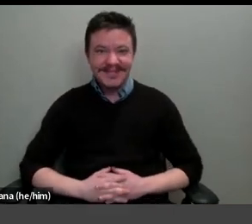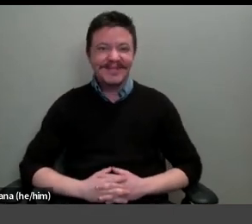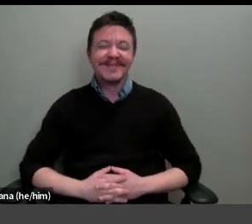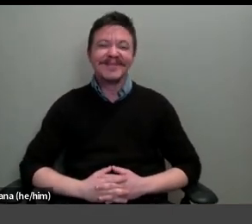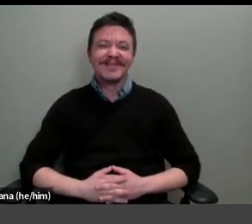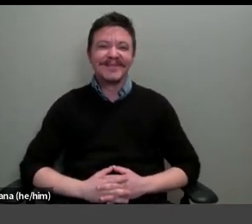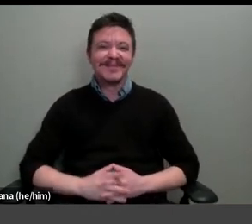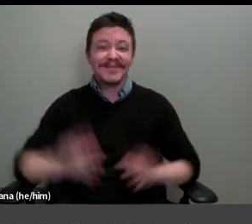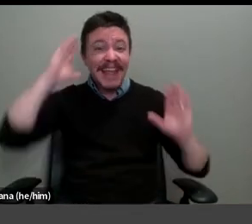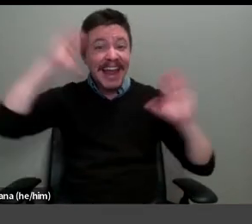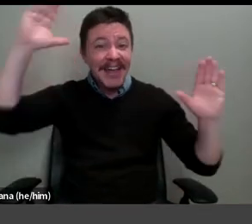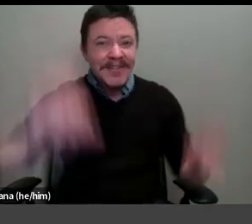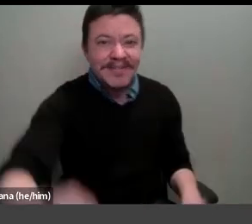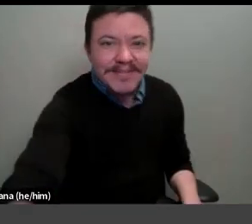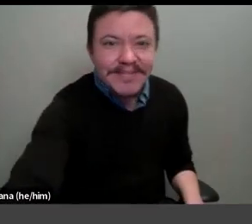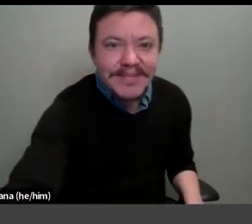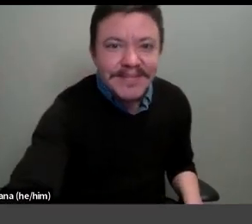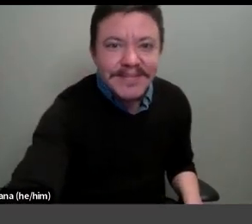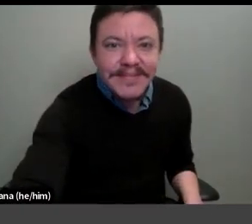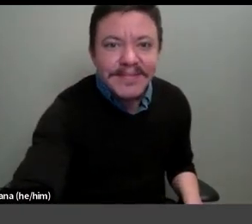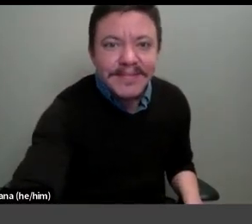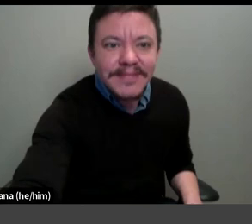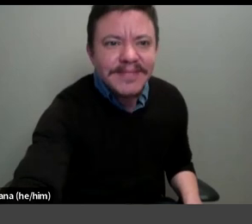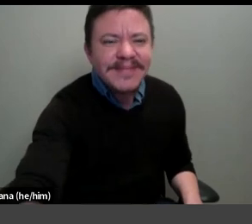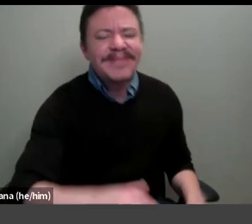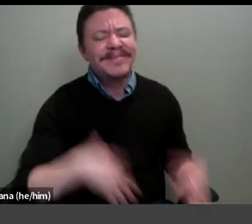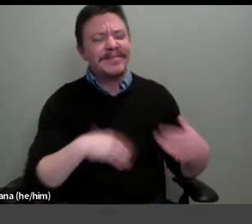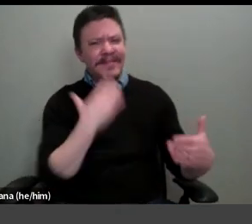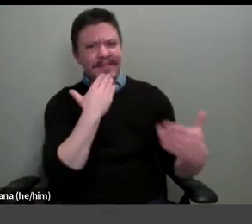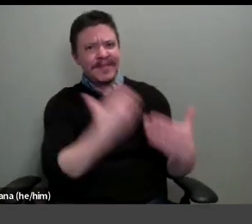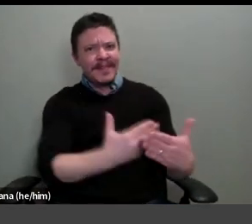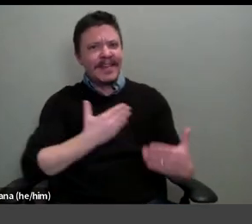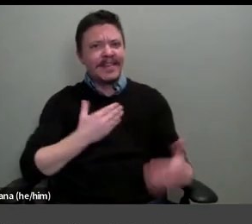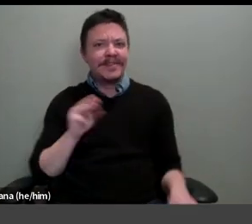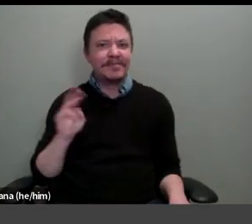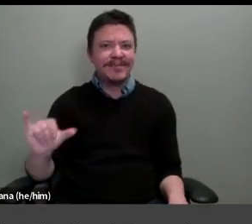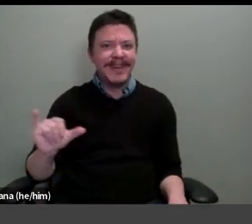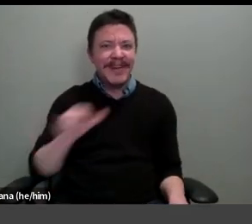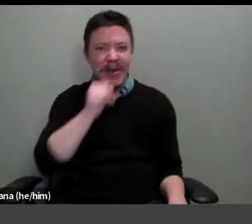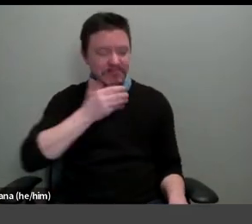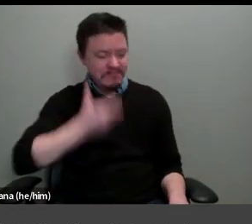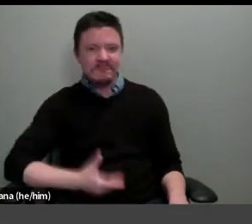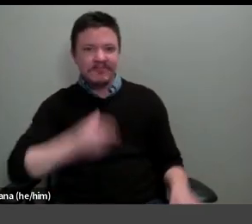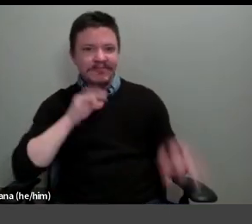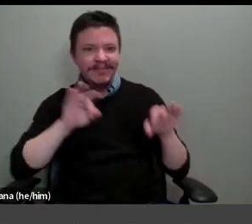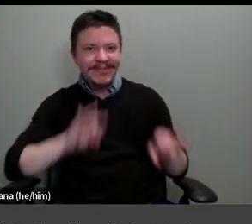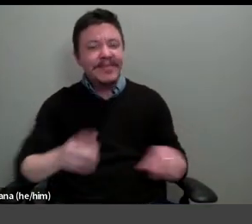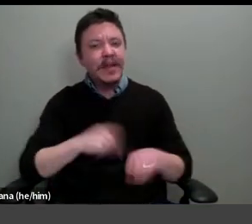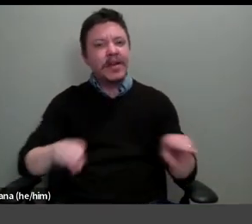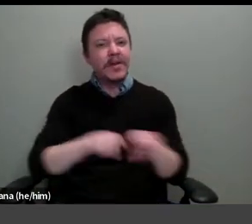Hello. Thank you so much, Mary, for introducing me and also for inviting me